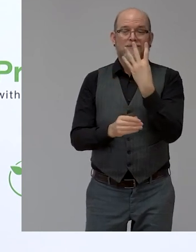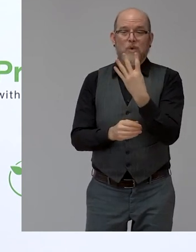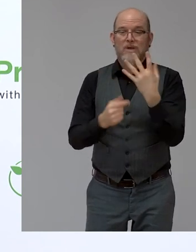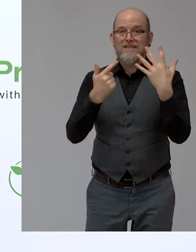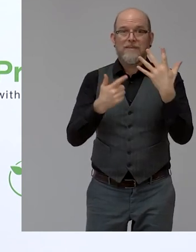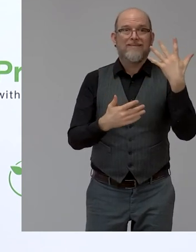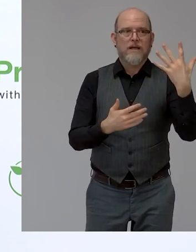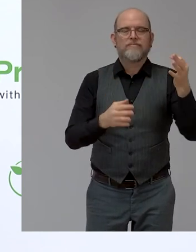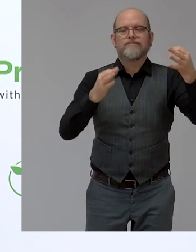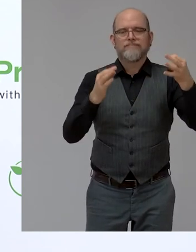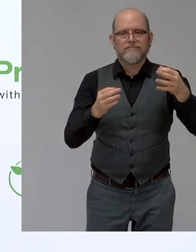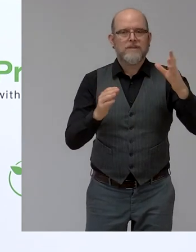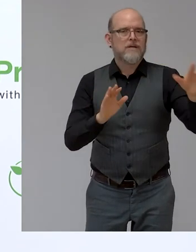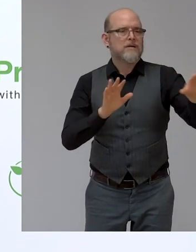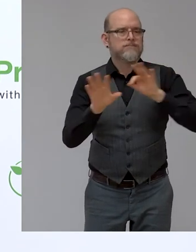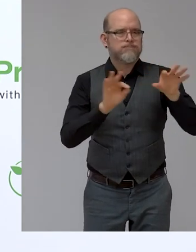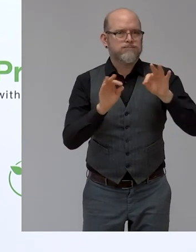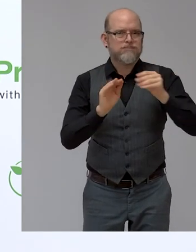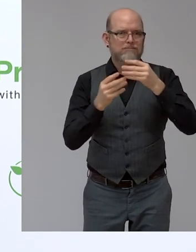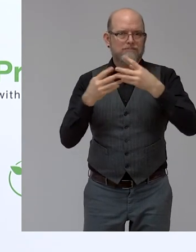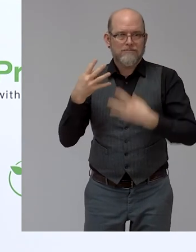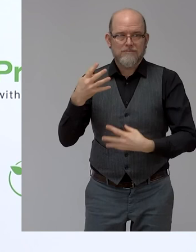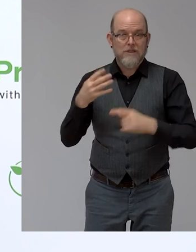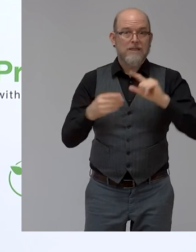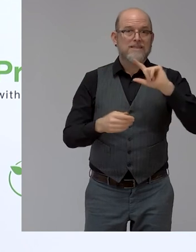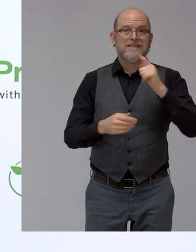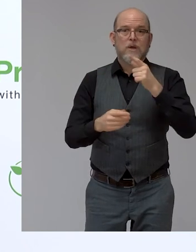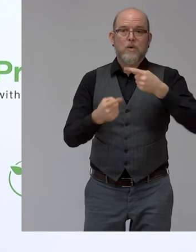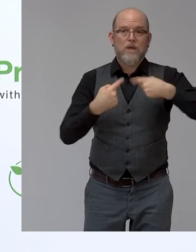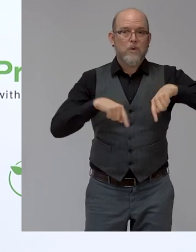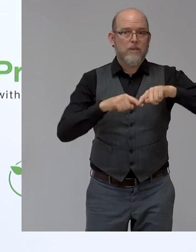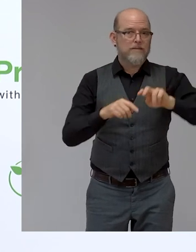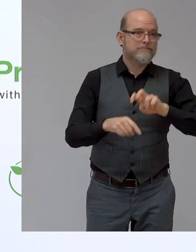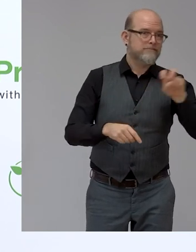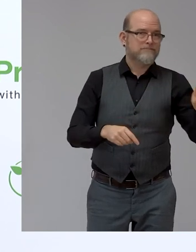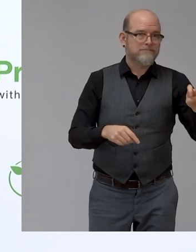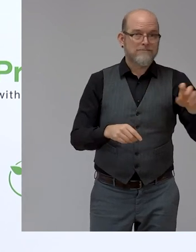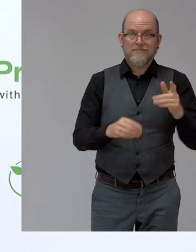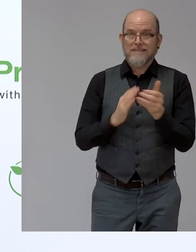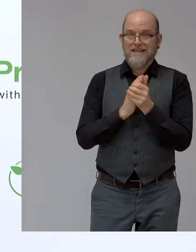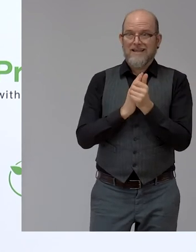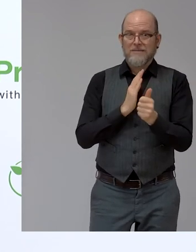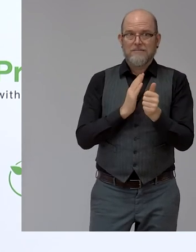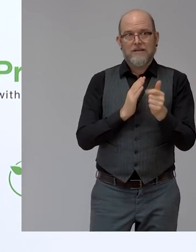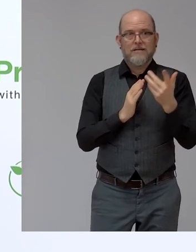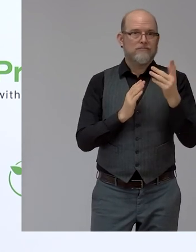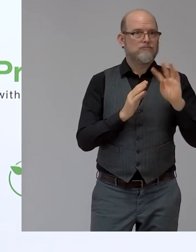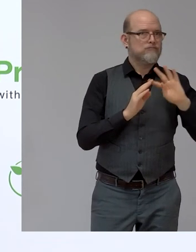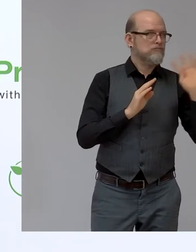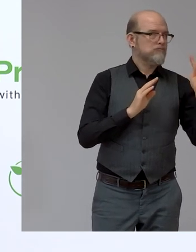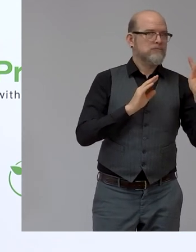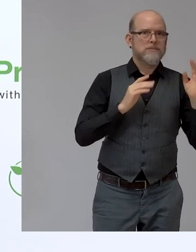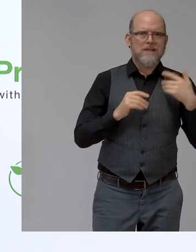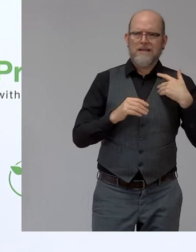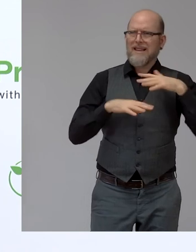of evaluation. In the second round we ask experts on the topic from our vast network of more than 7